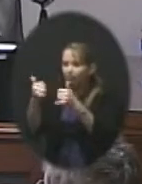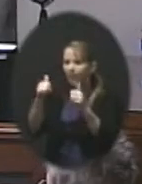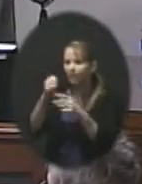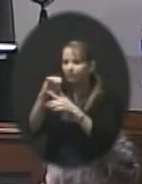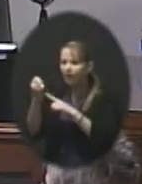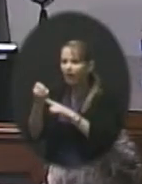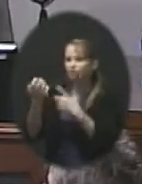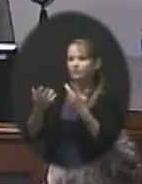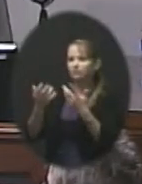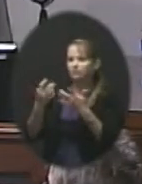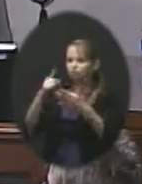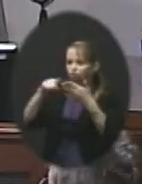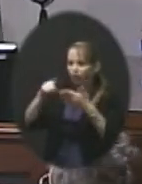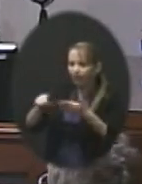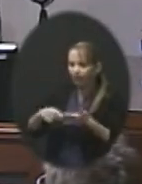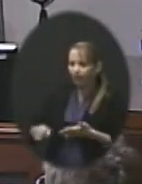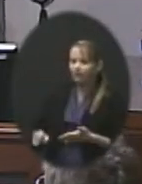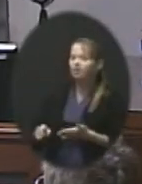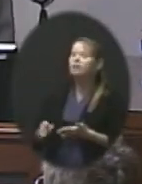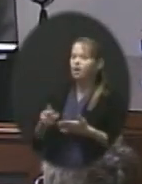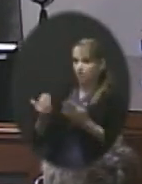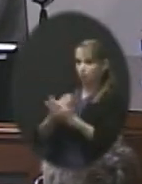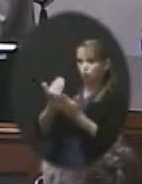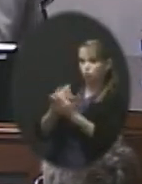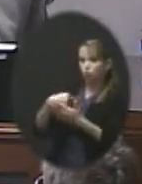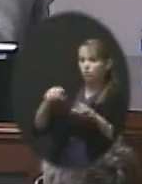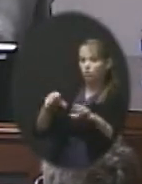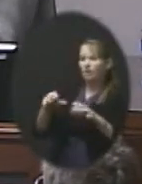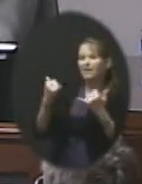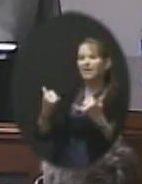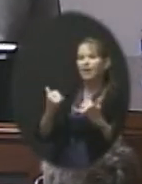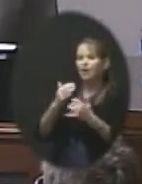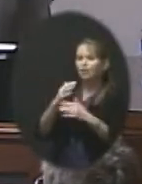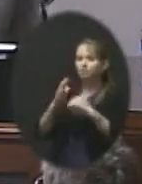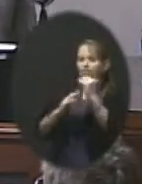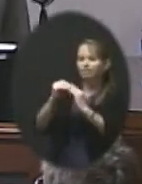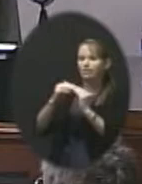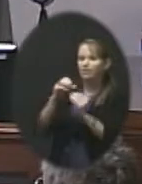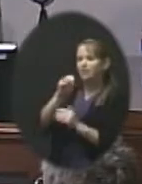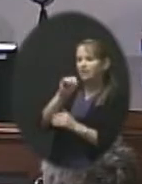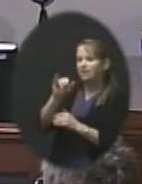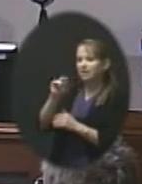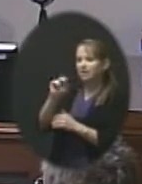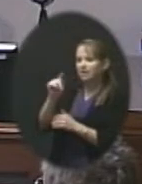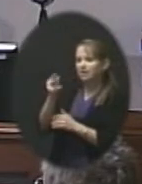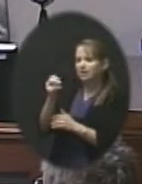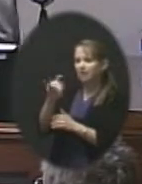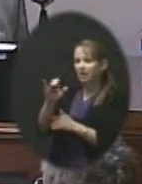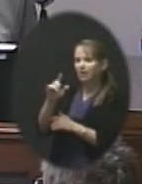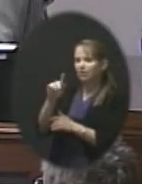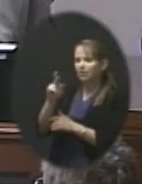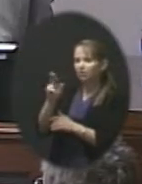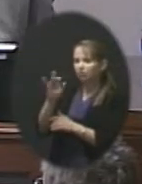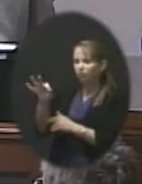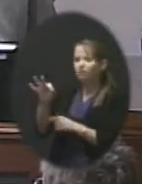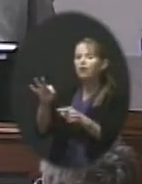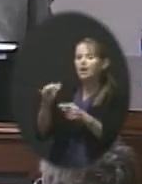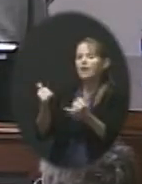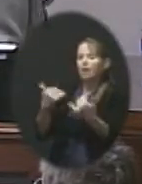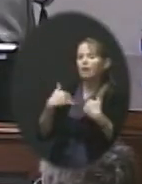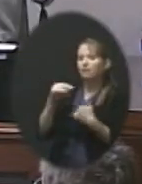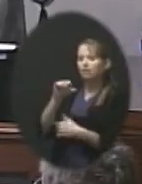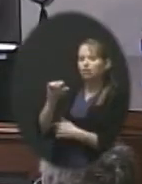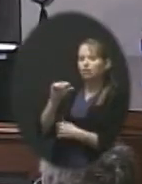we do. But something new that we're doing now that we put the synthetic turf fields in is something called G-Max testing, which is listed as one of the bullets.